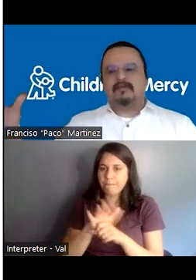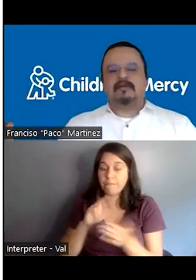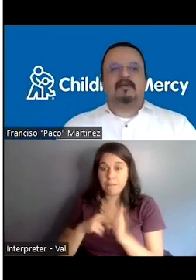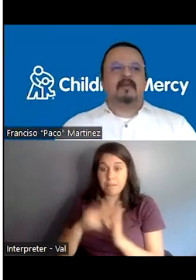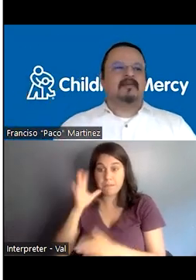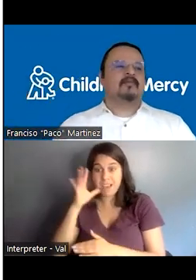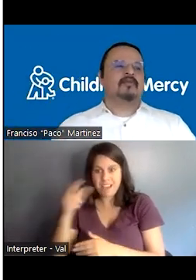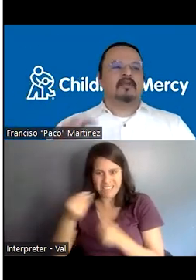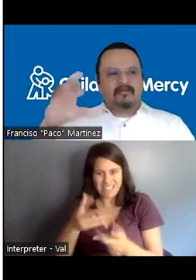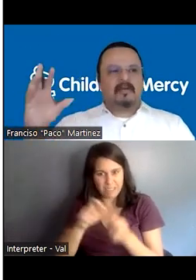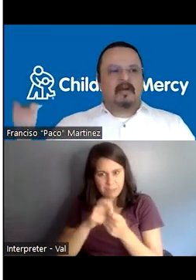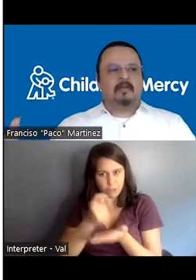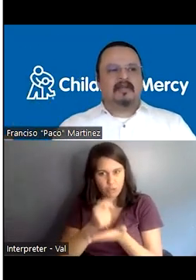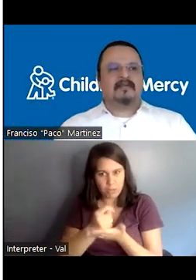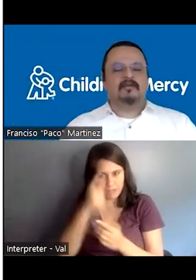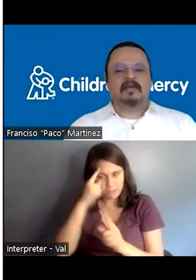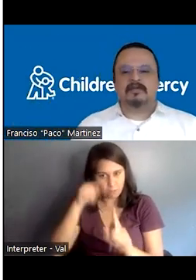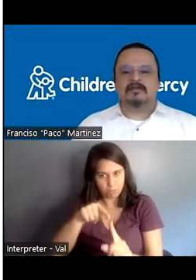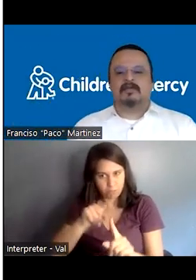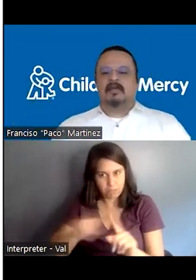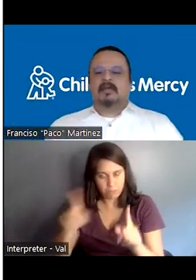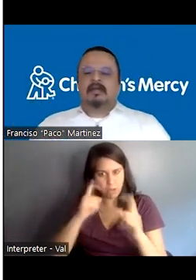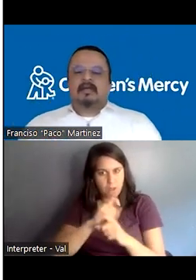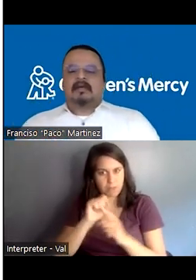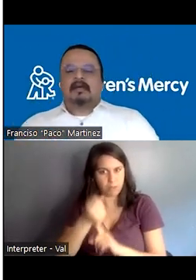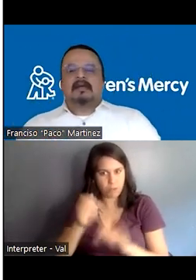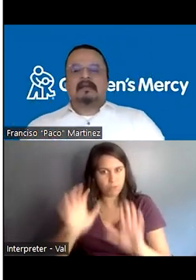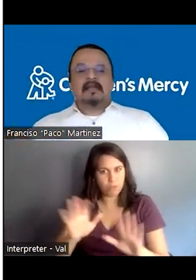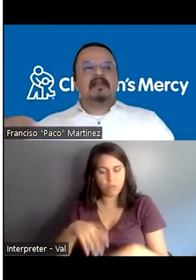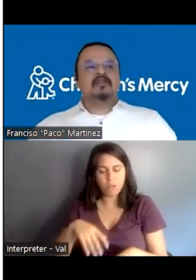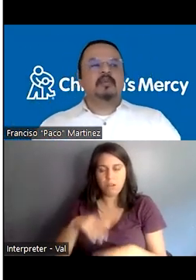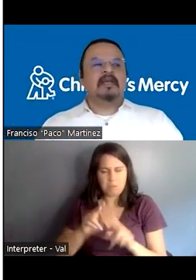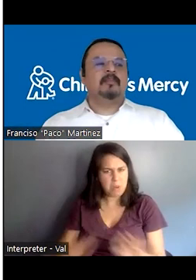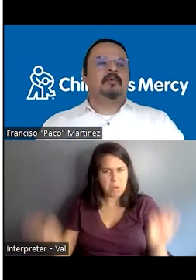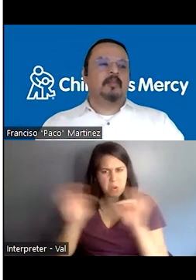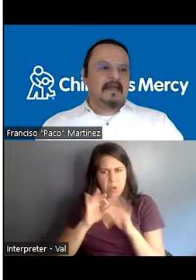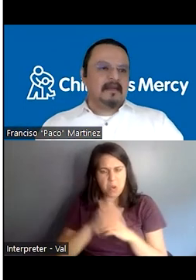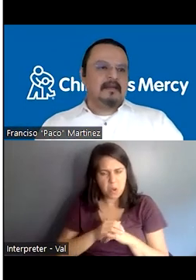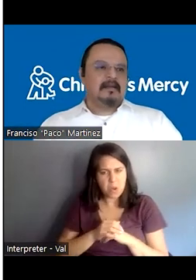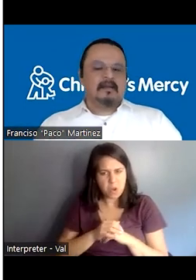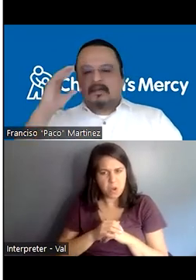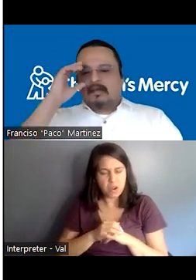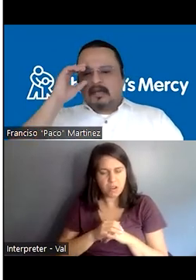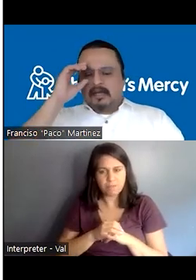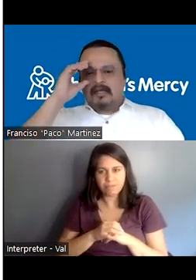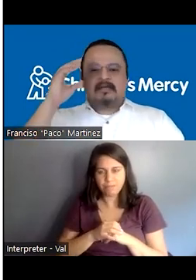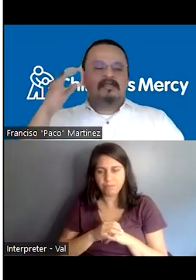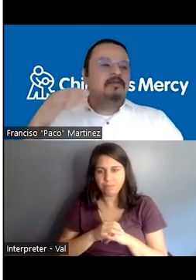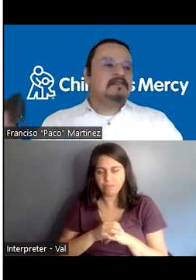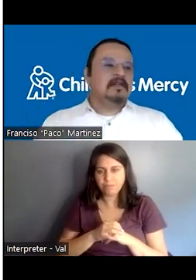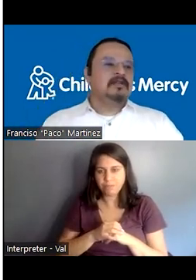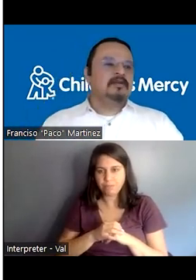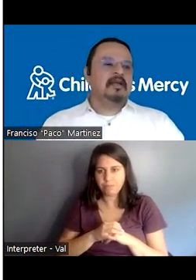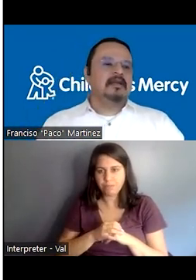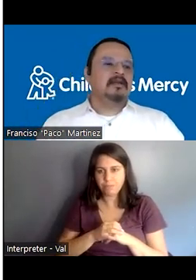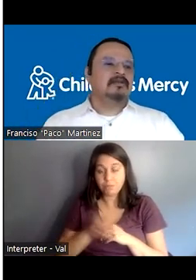they were different treatments for different complex situations needed to be provided. And she